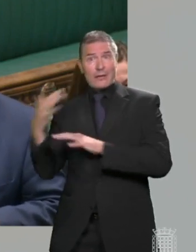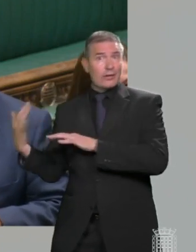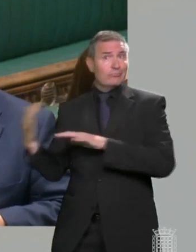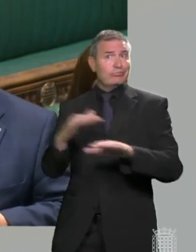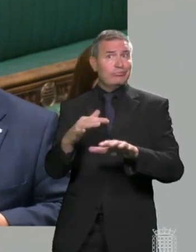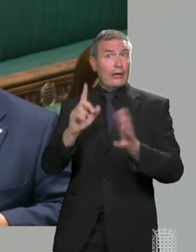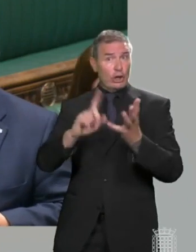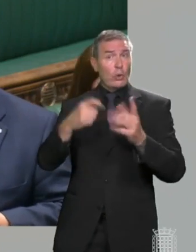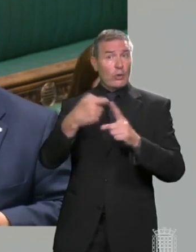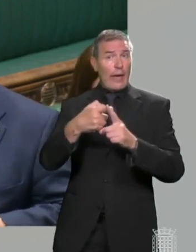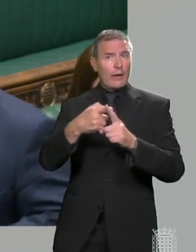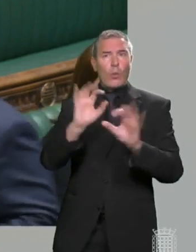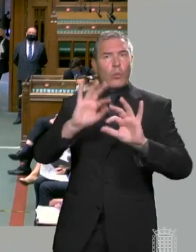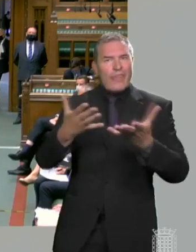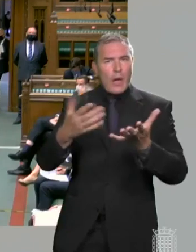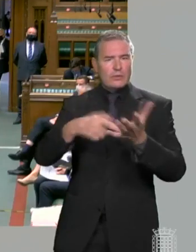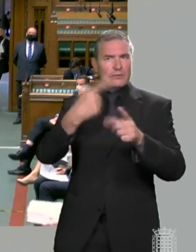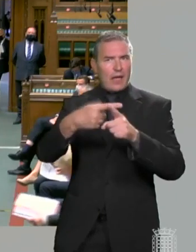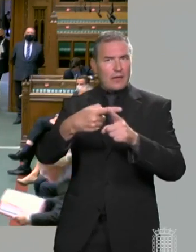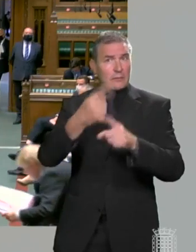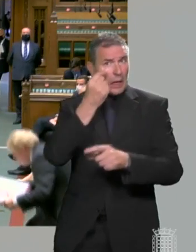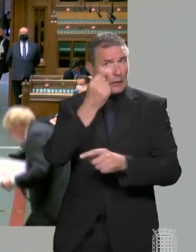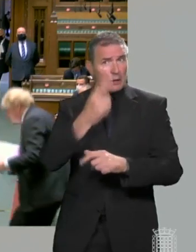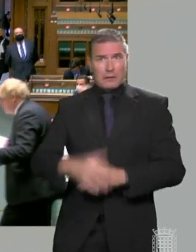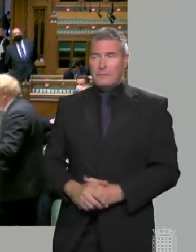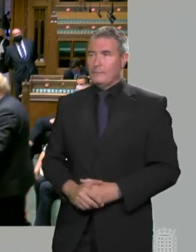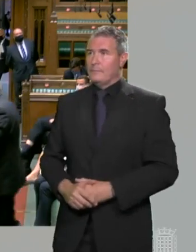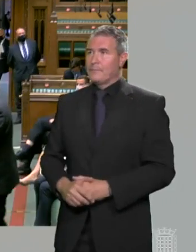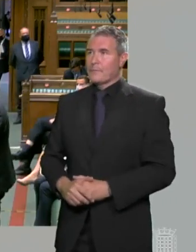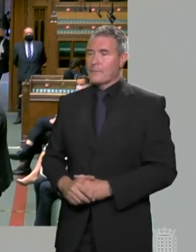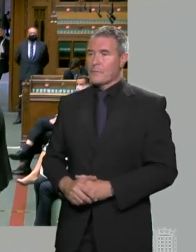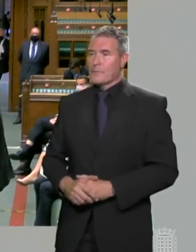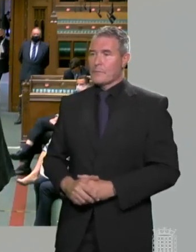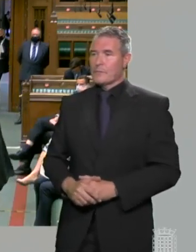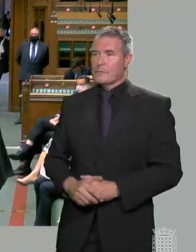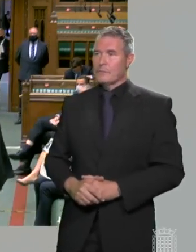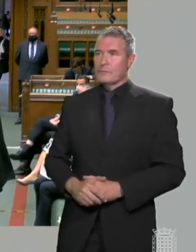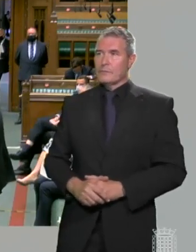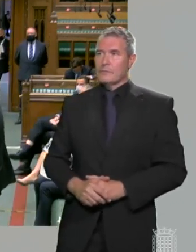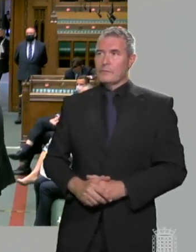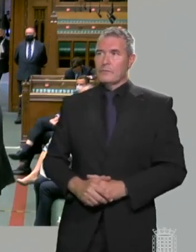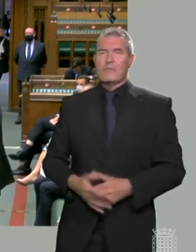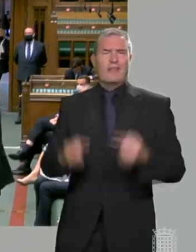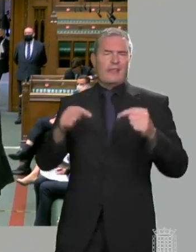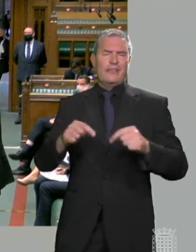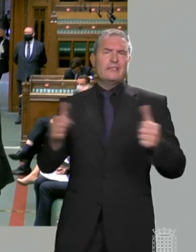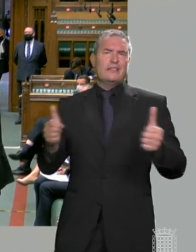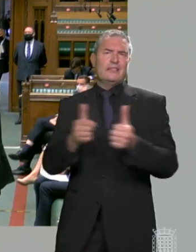market tariff-free? Mr Speaker, this is a great deal for